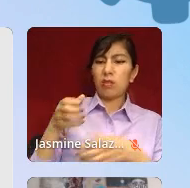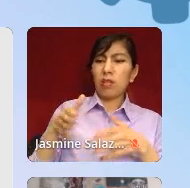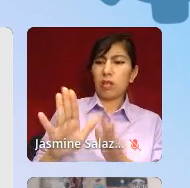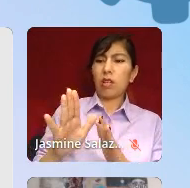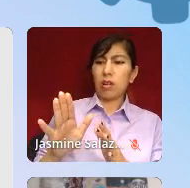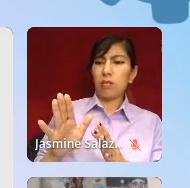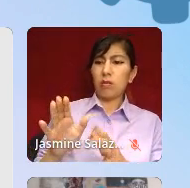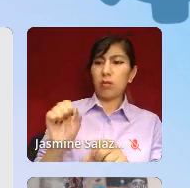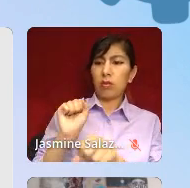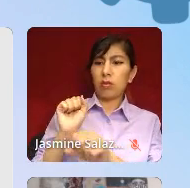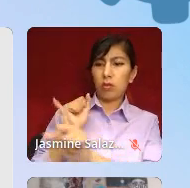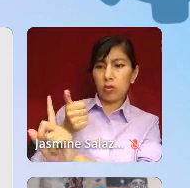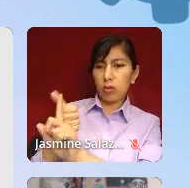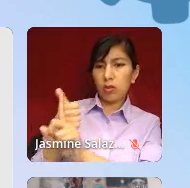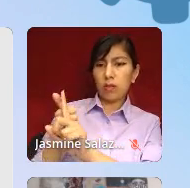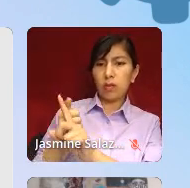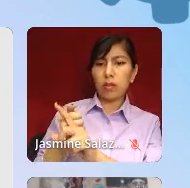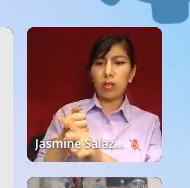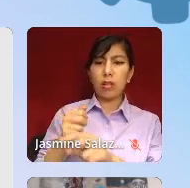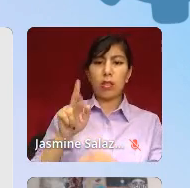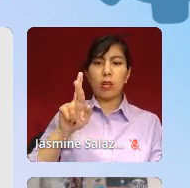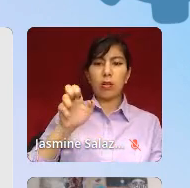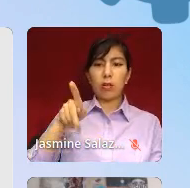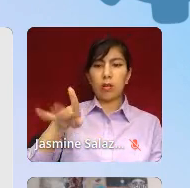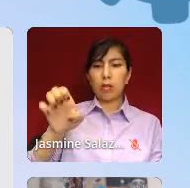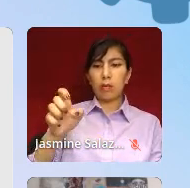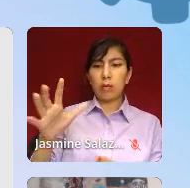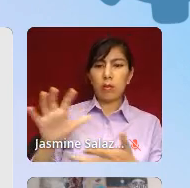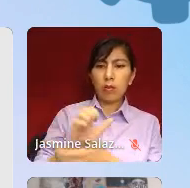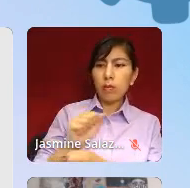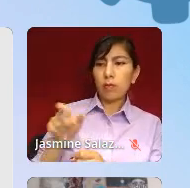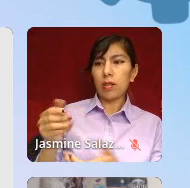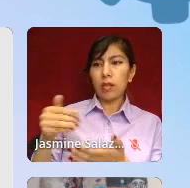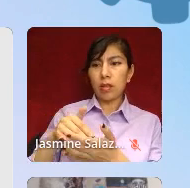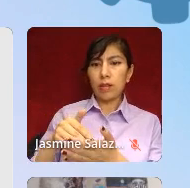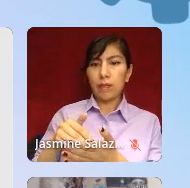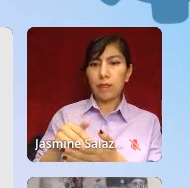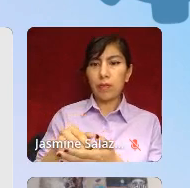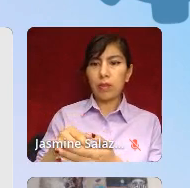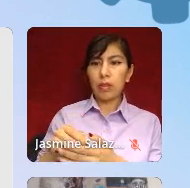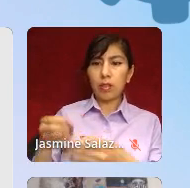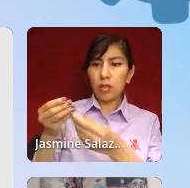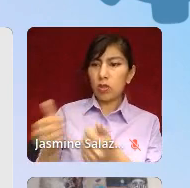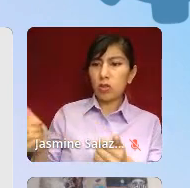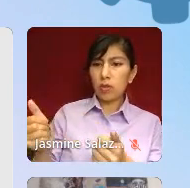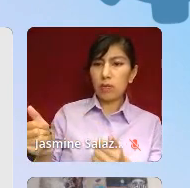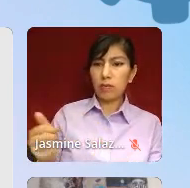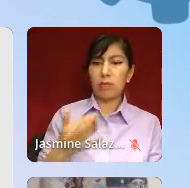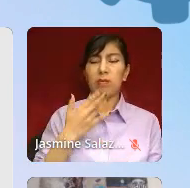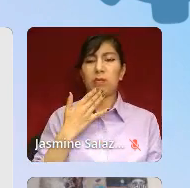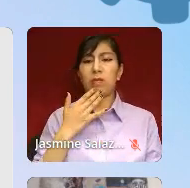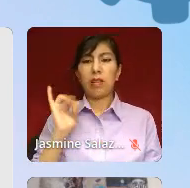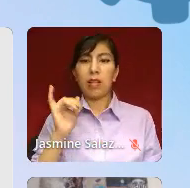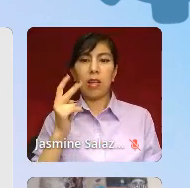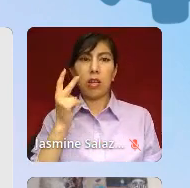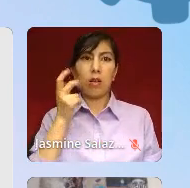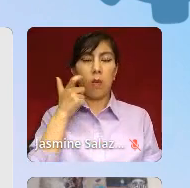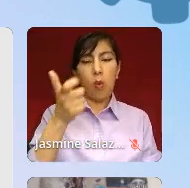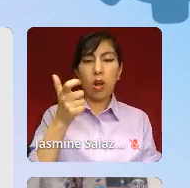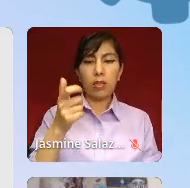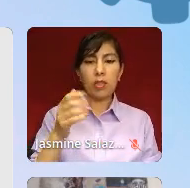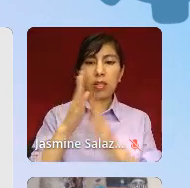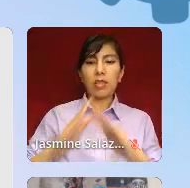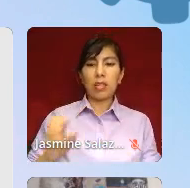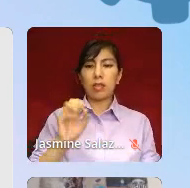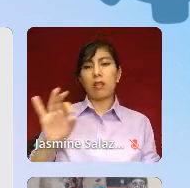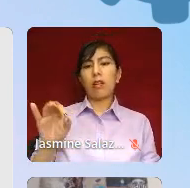raped again. And the treatment modality, it was coloring and watching silence of the lambs. I'm to take a deep